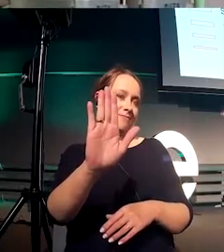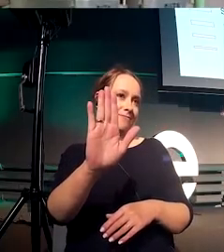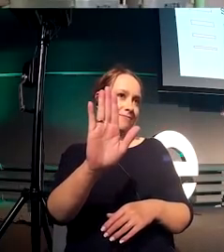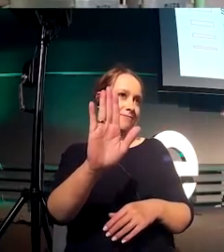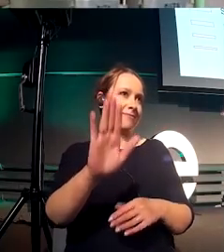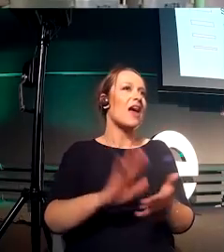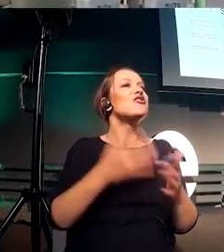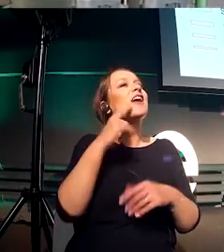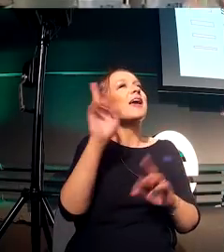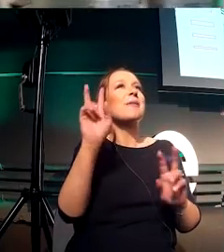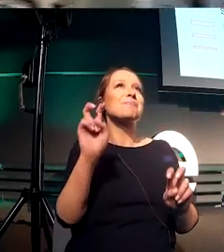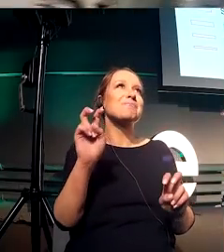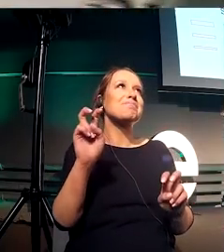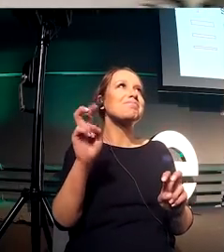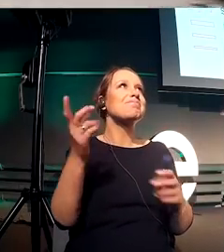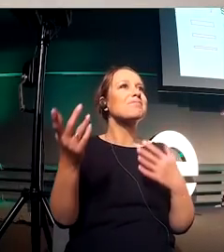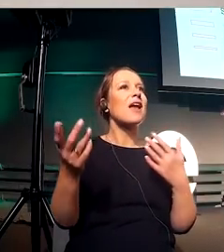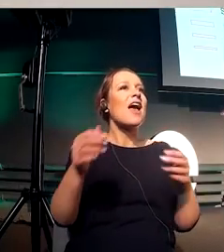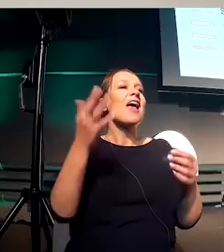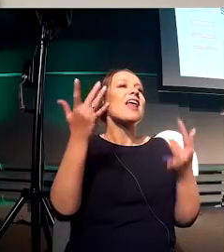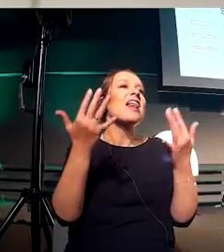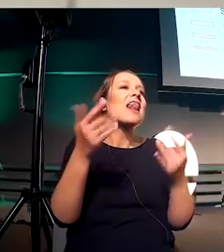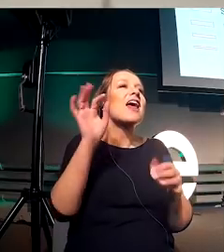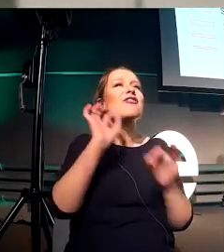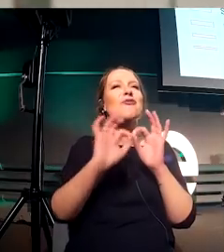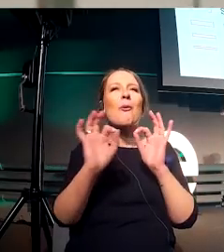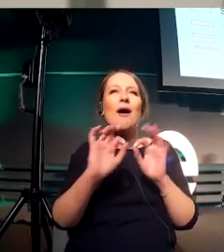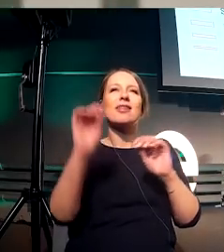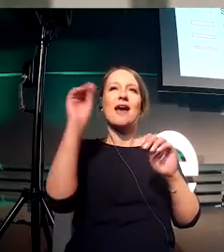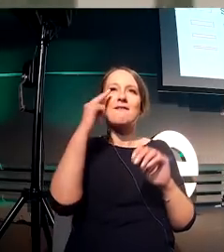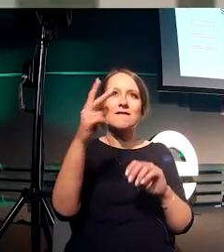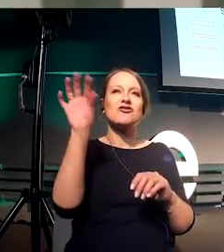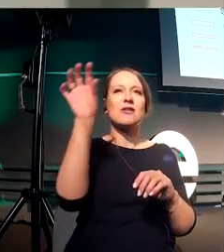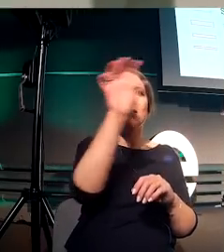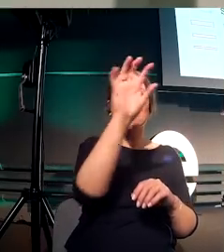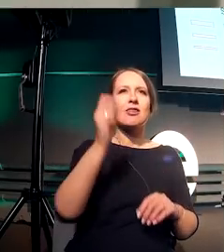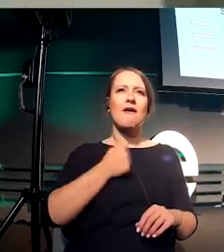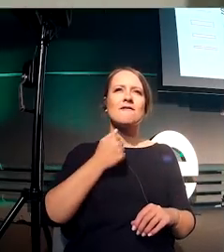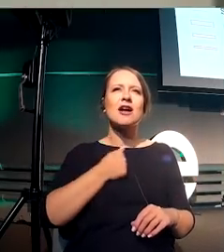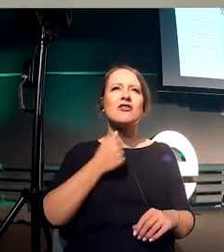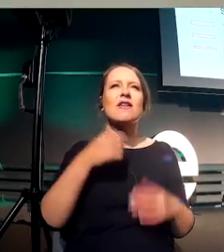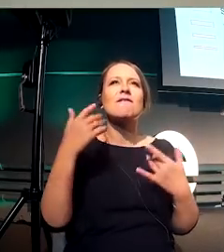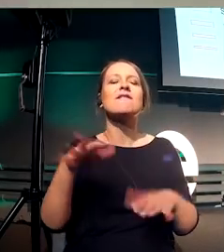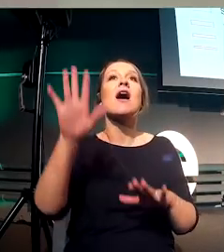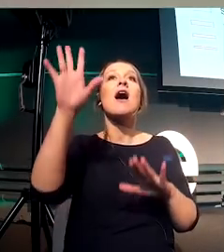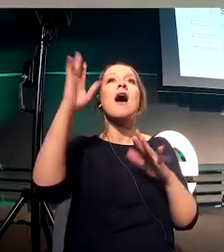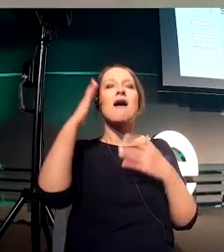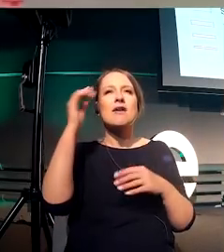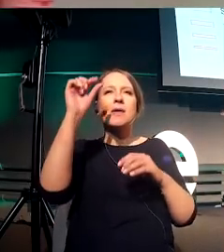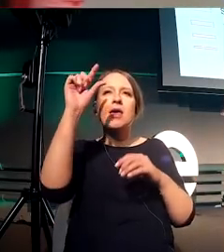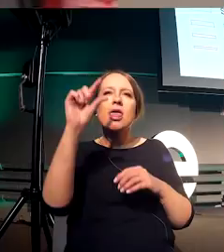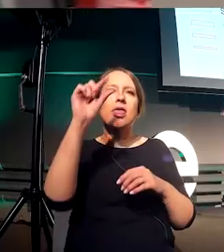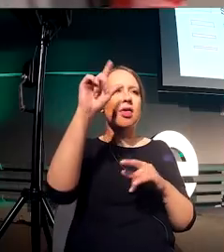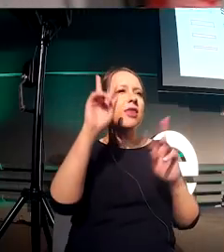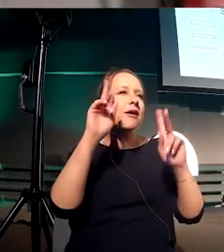comments. We have the captions, paragraphs, subheader. And it doesn't matter how we stretch it. It's going to keep this in the